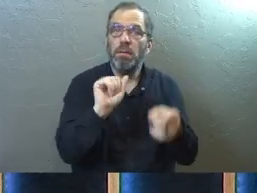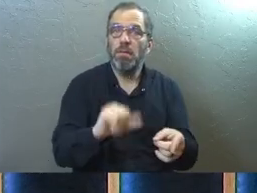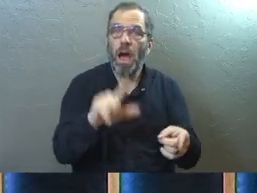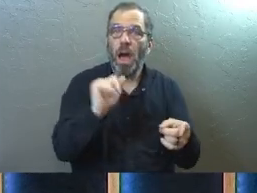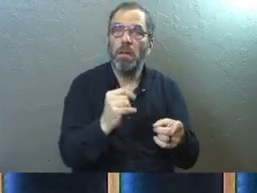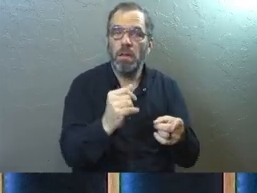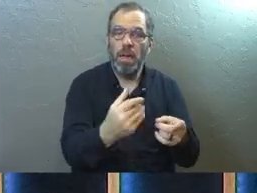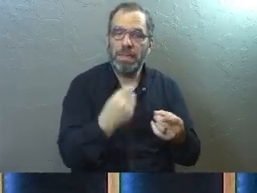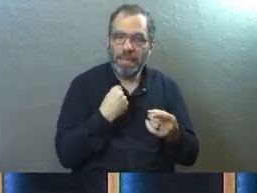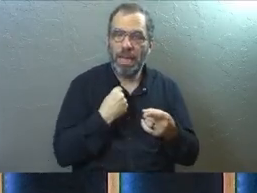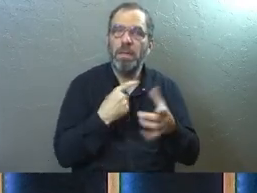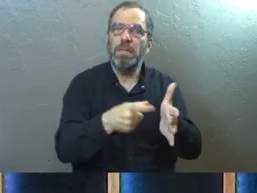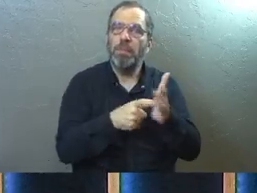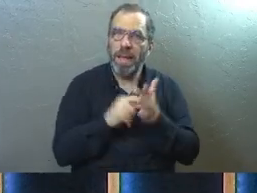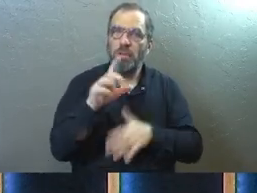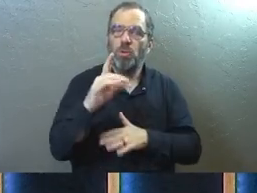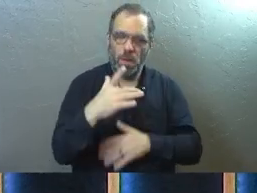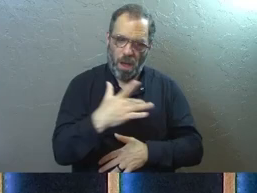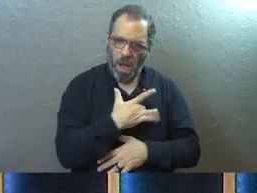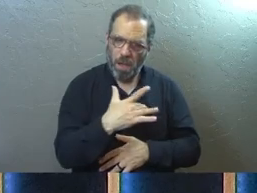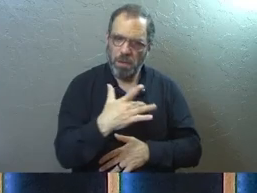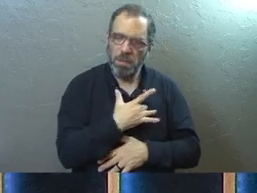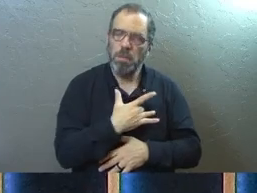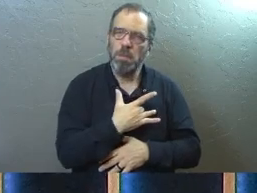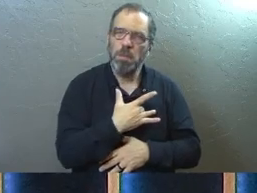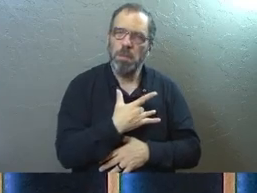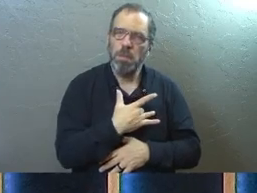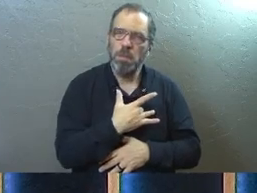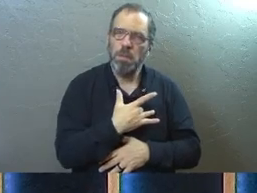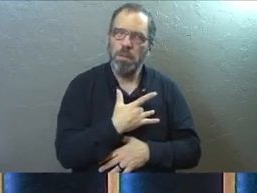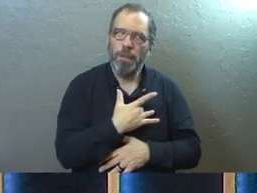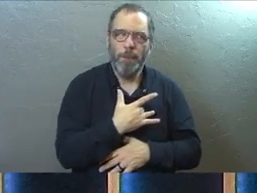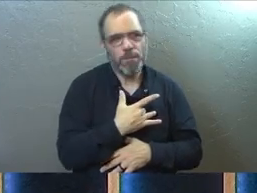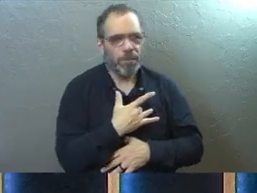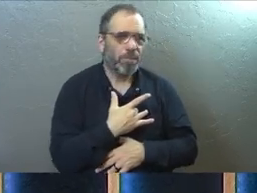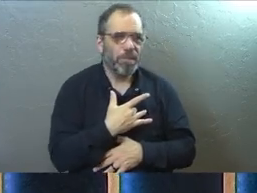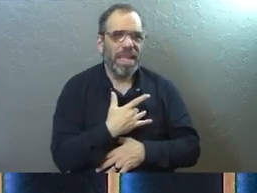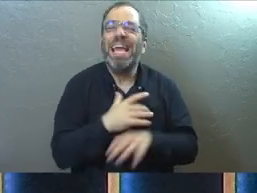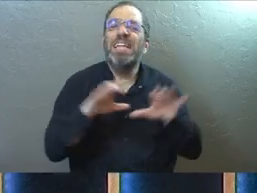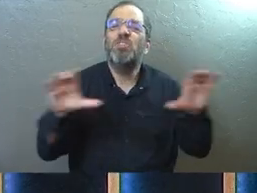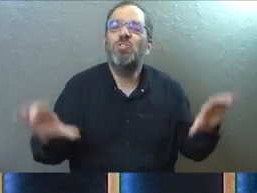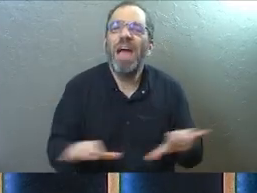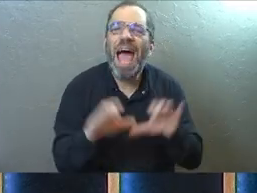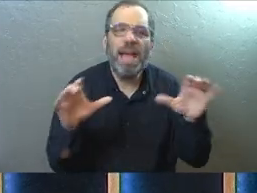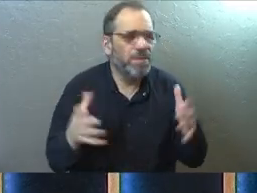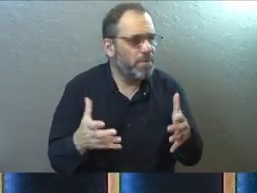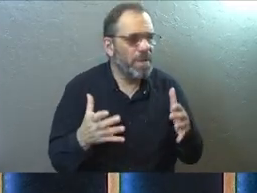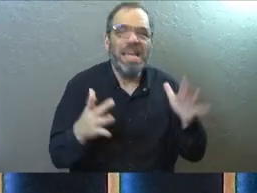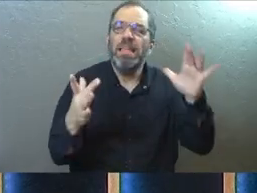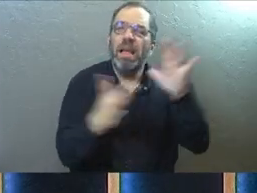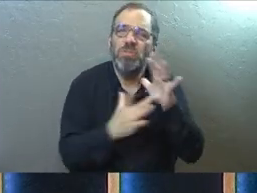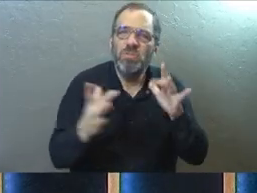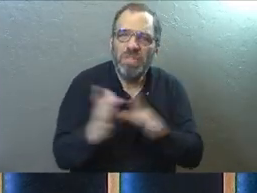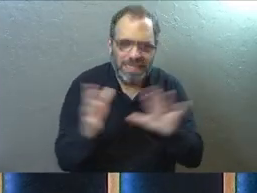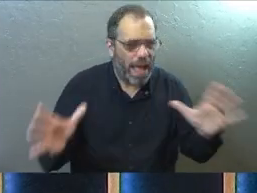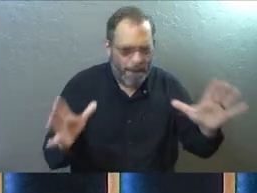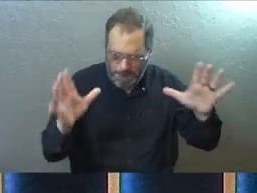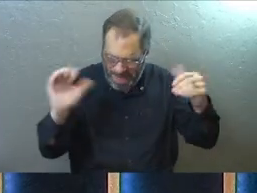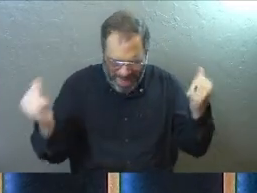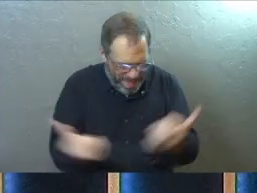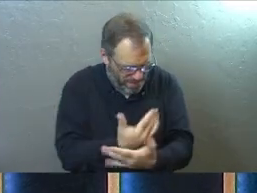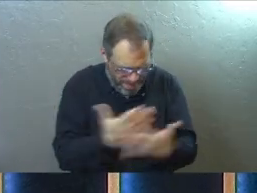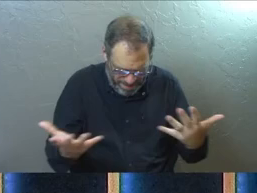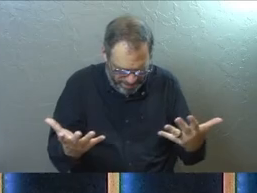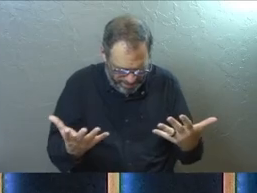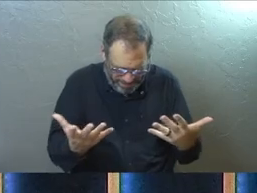death the demands of your own heart. It's in the action of giving away the way that Jesus did. I give away